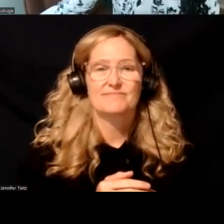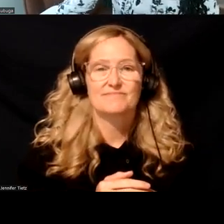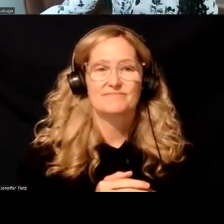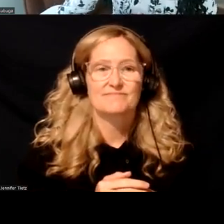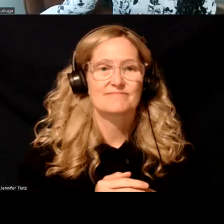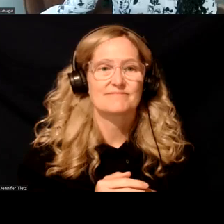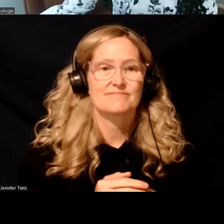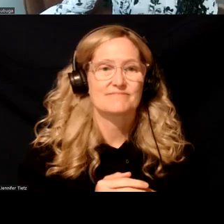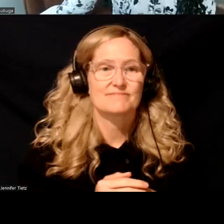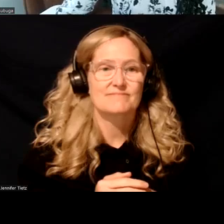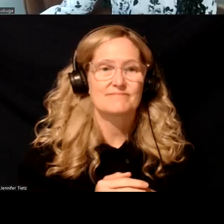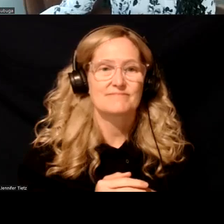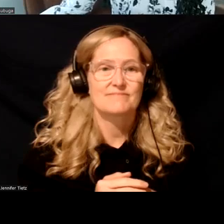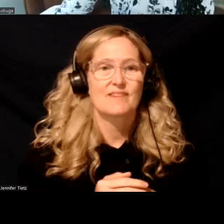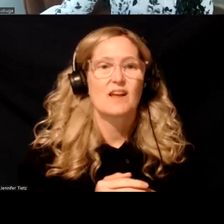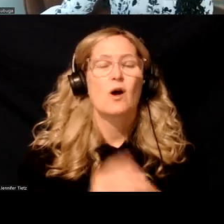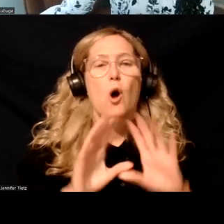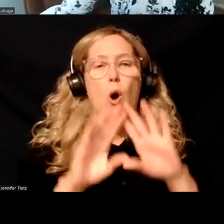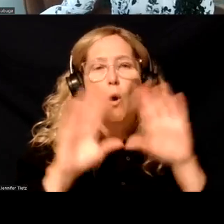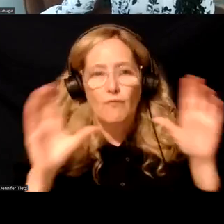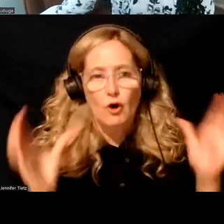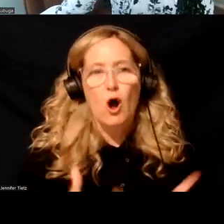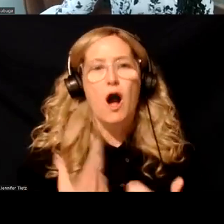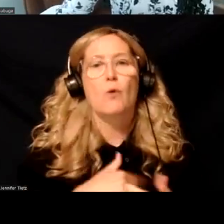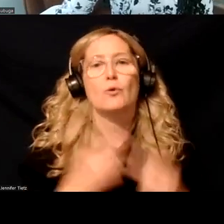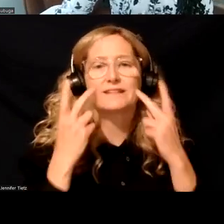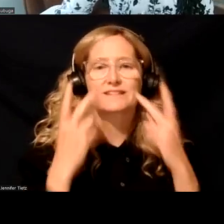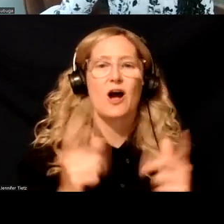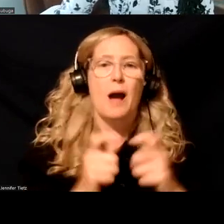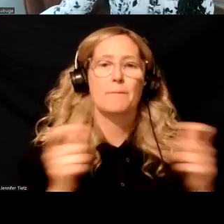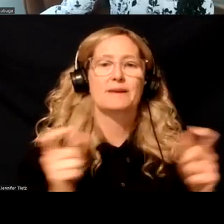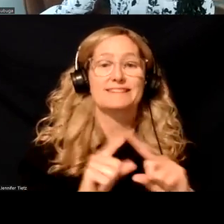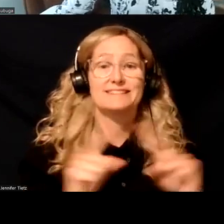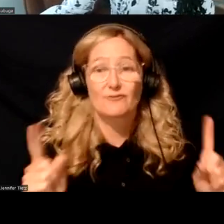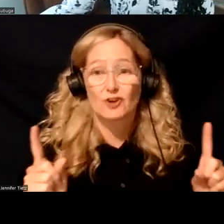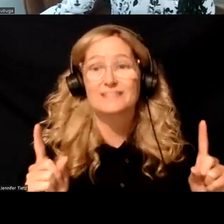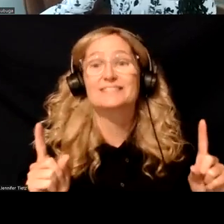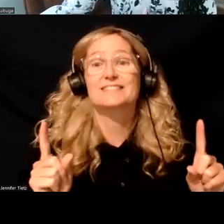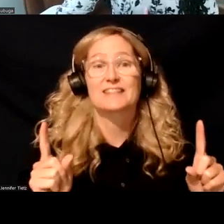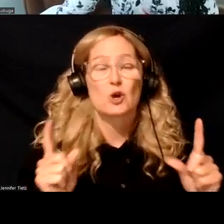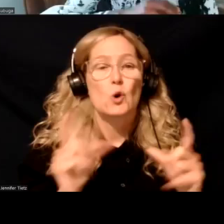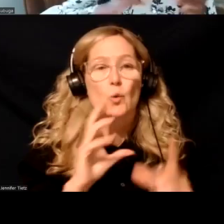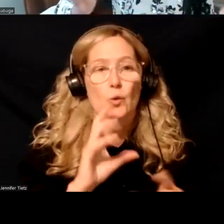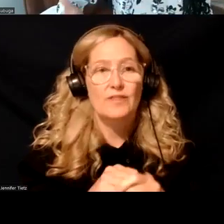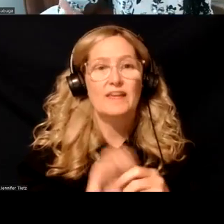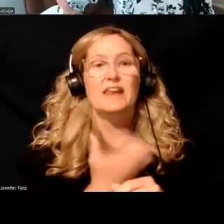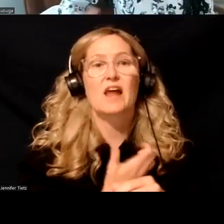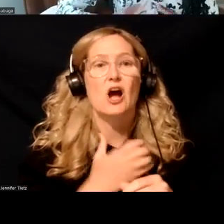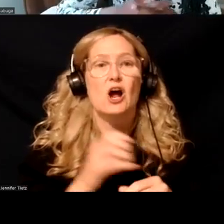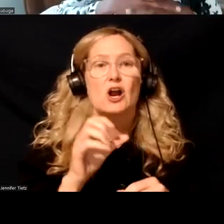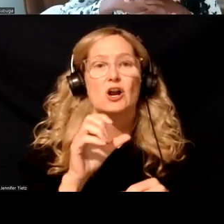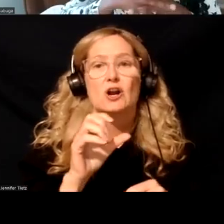And, and then overall, we just saw a very big difference, um, within our substance